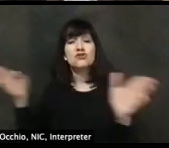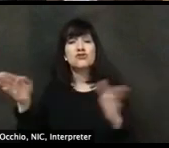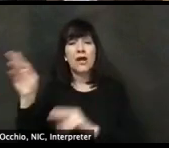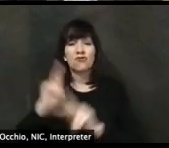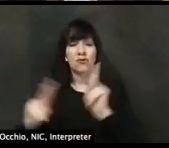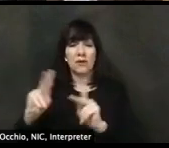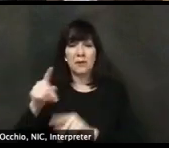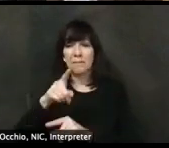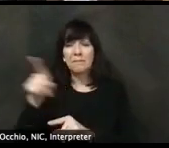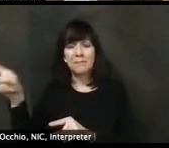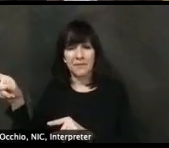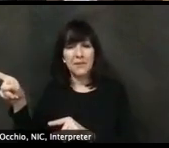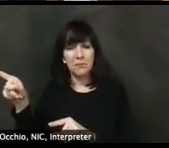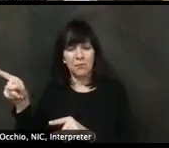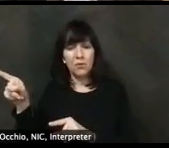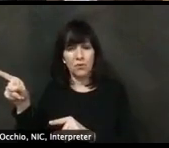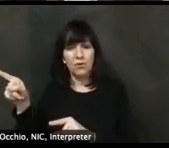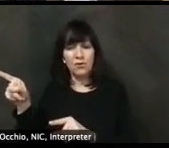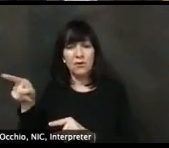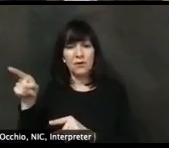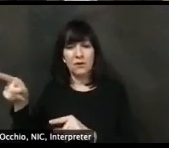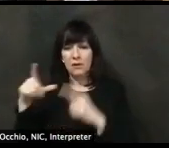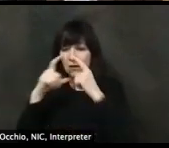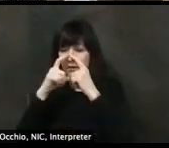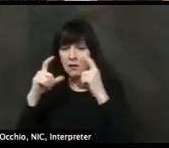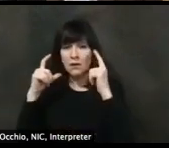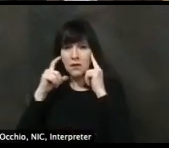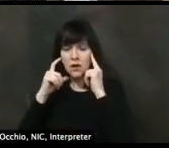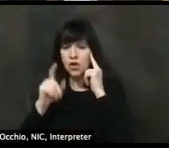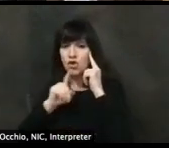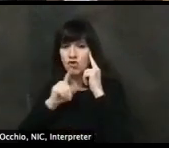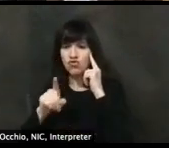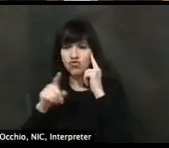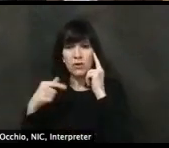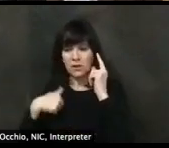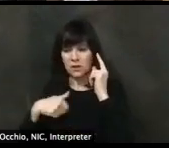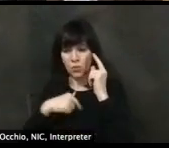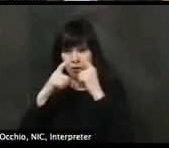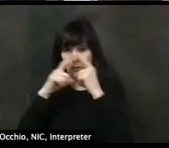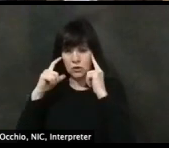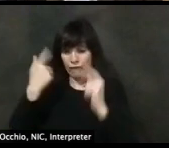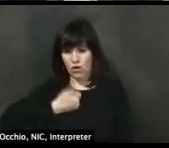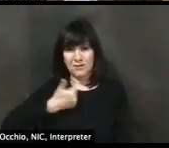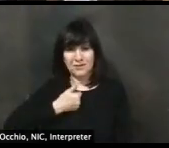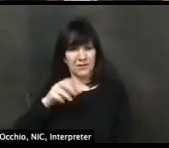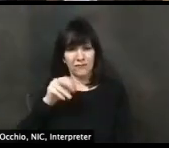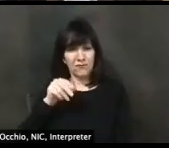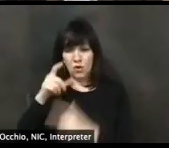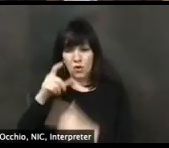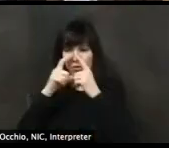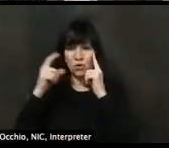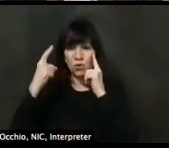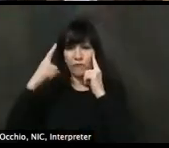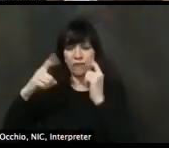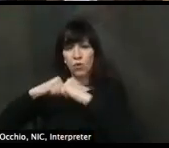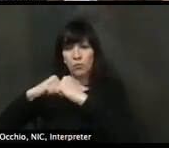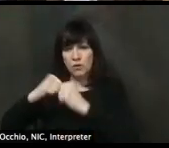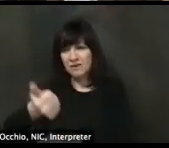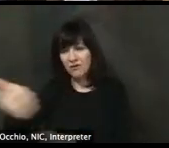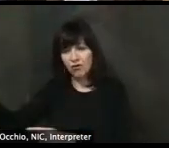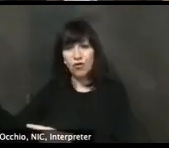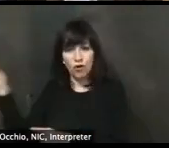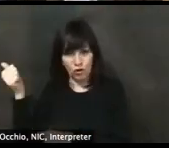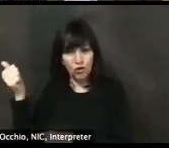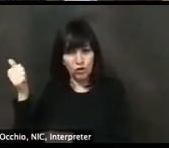public, not so much for ourselves, but for others, we are doing that to prevent the spread of respiratory, the droplets onto